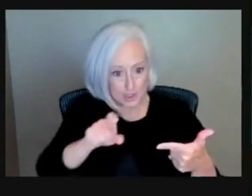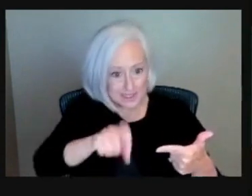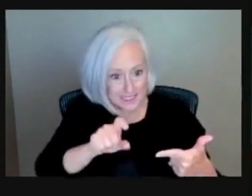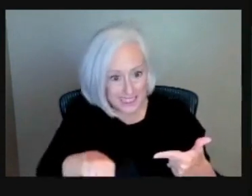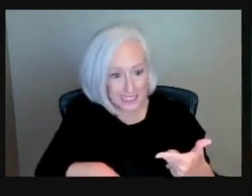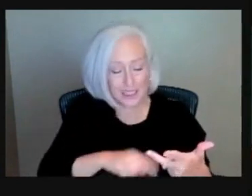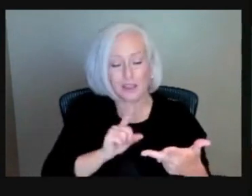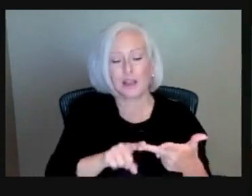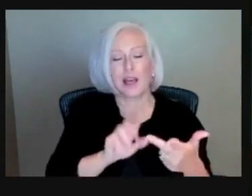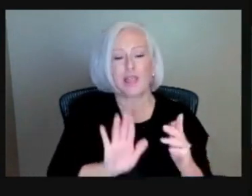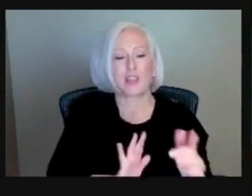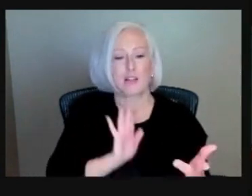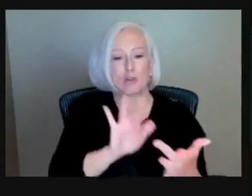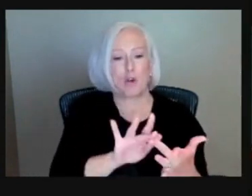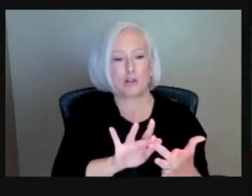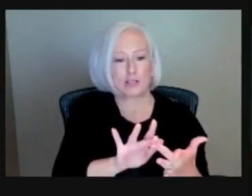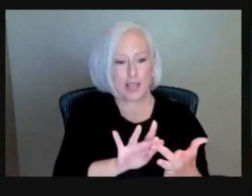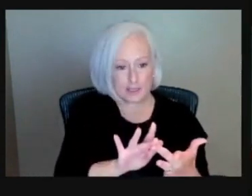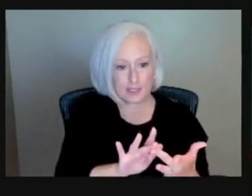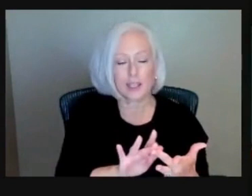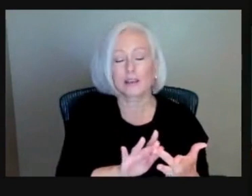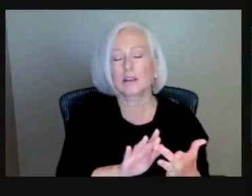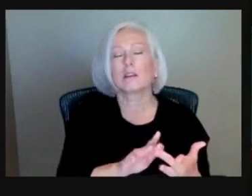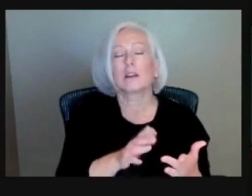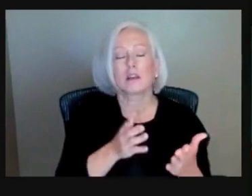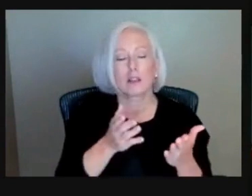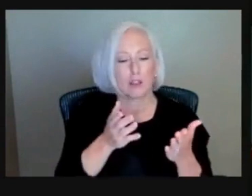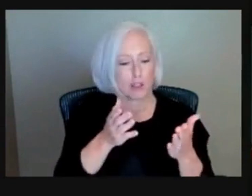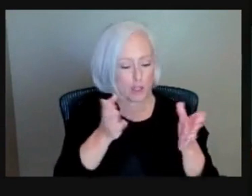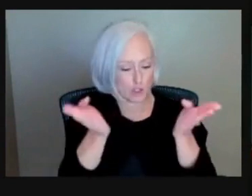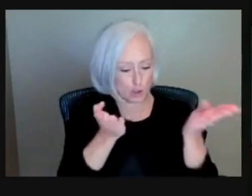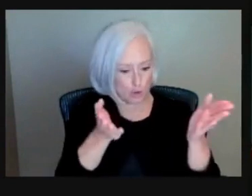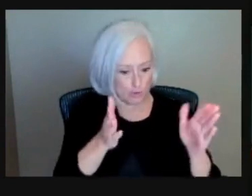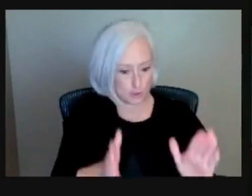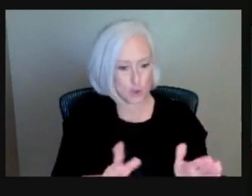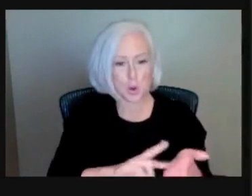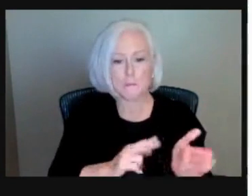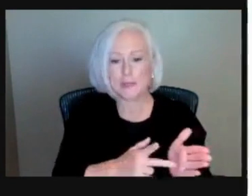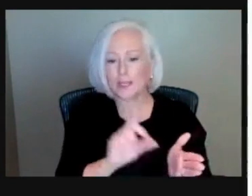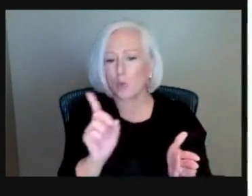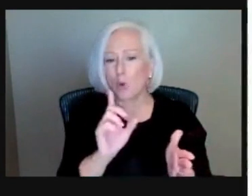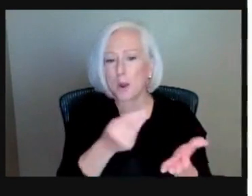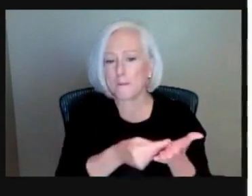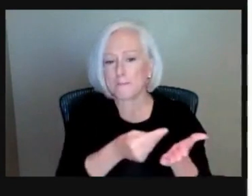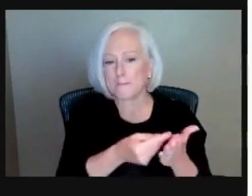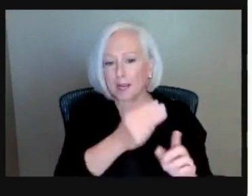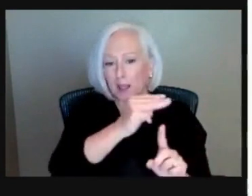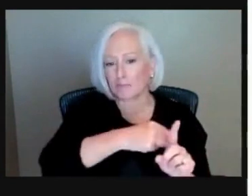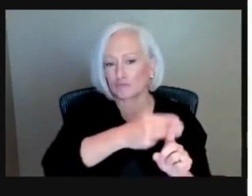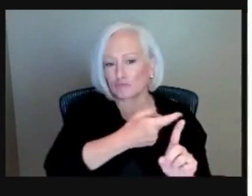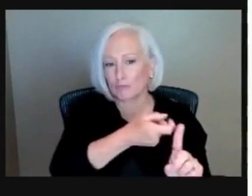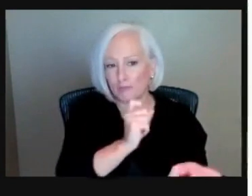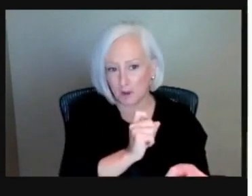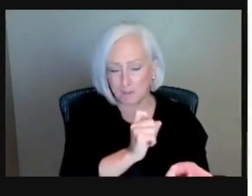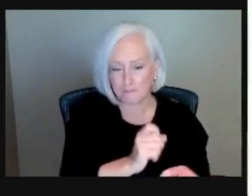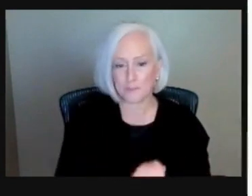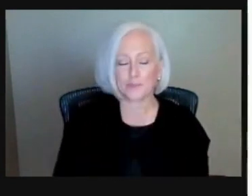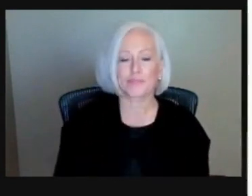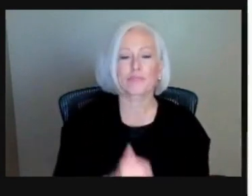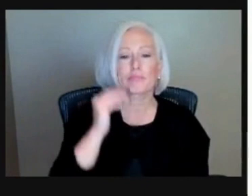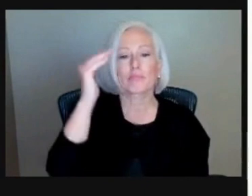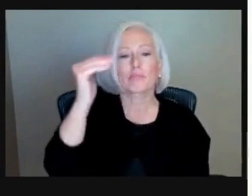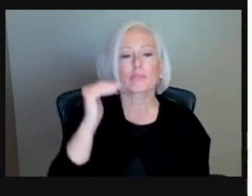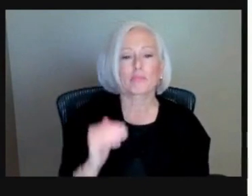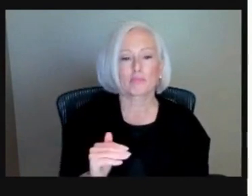loan? So the first one is the investor. So the investor was the bank or person.